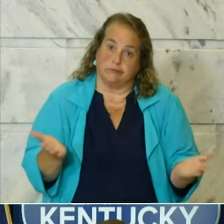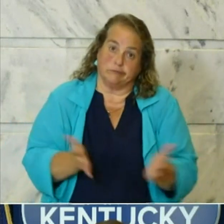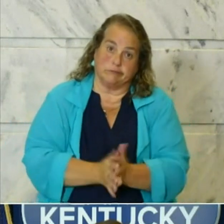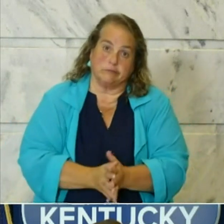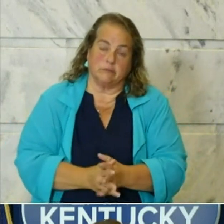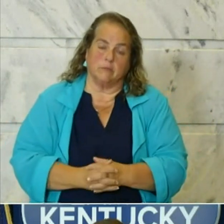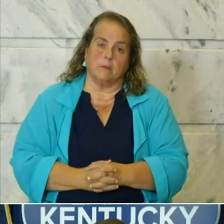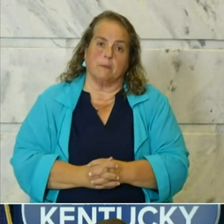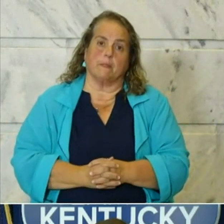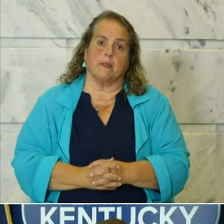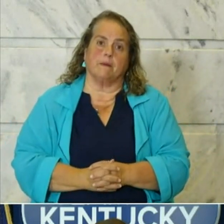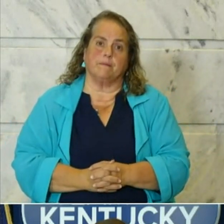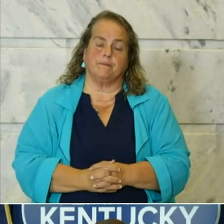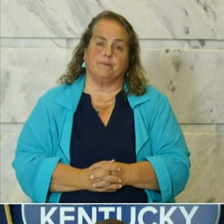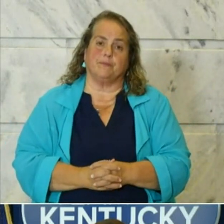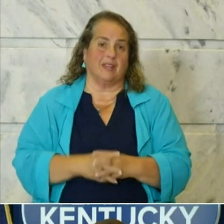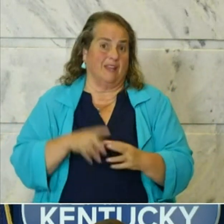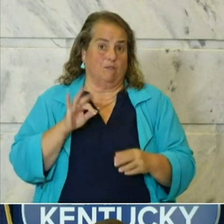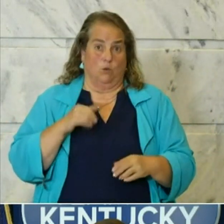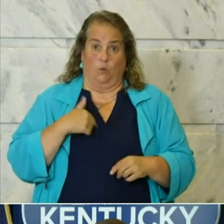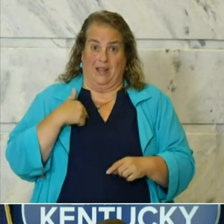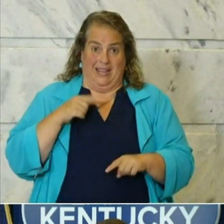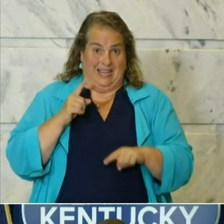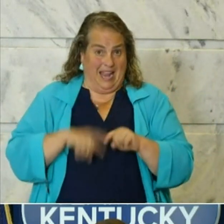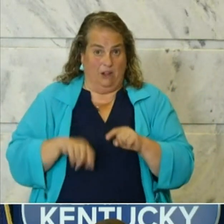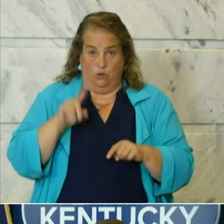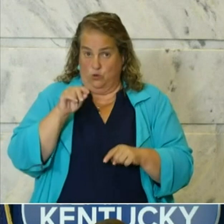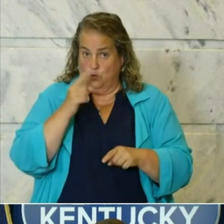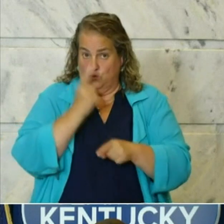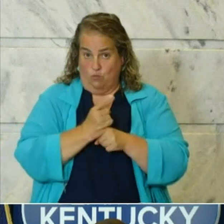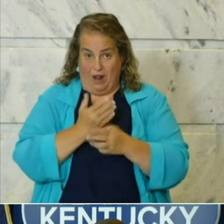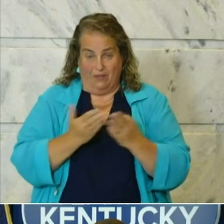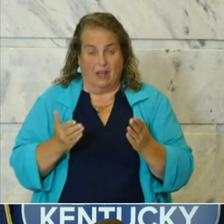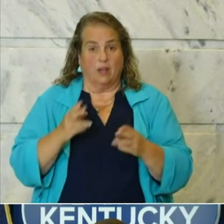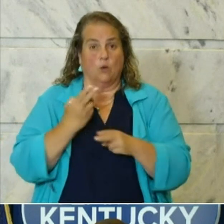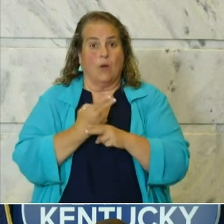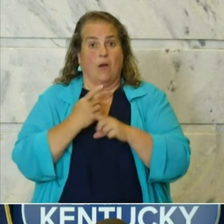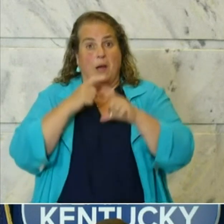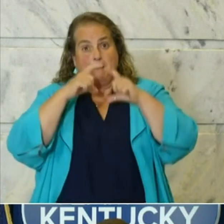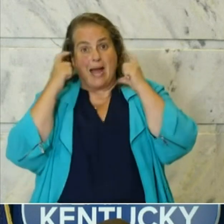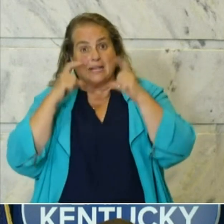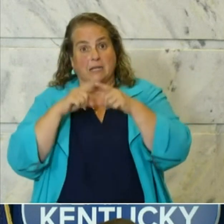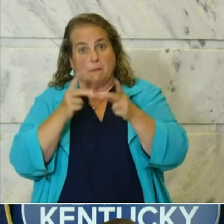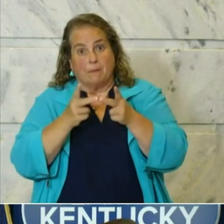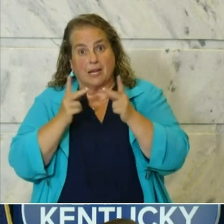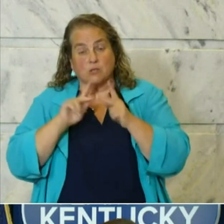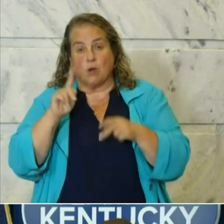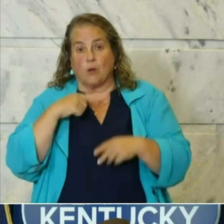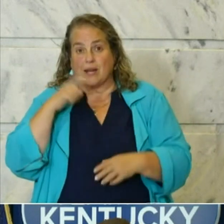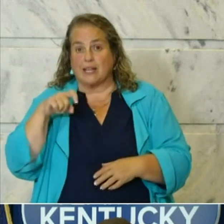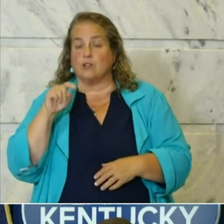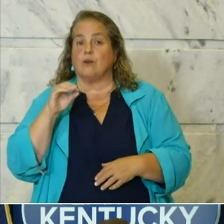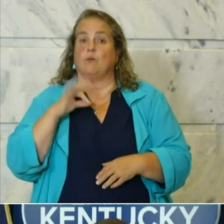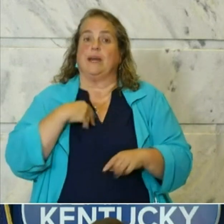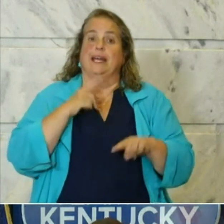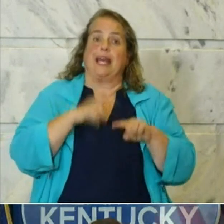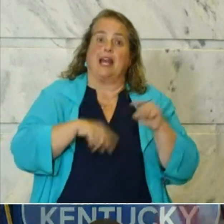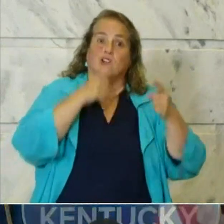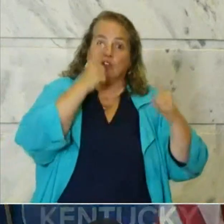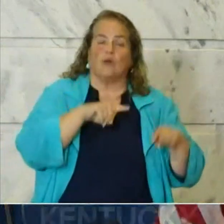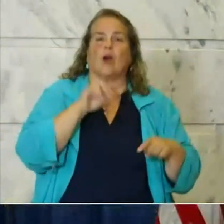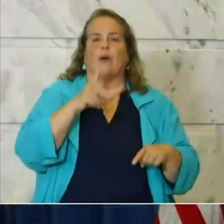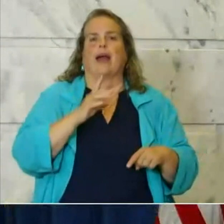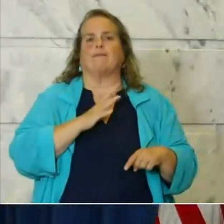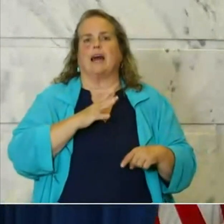Now if we can't do the right thing and wear masks in places that we need to if we can't agree that okay, we'll have 10 people